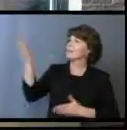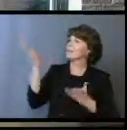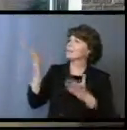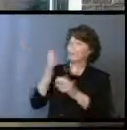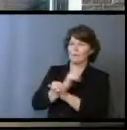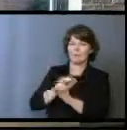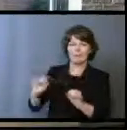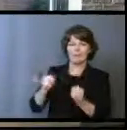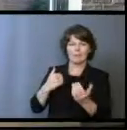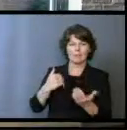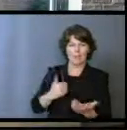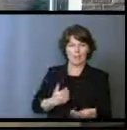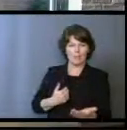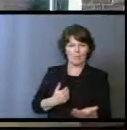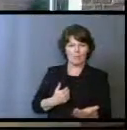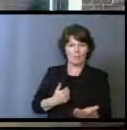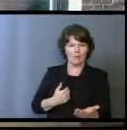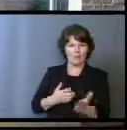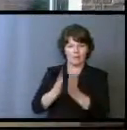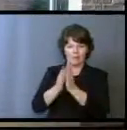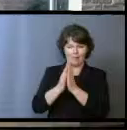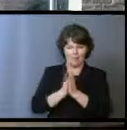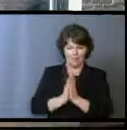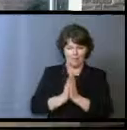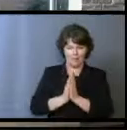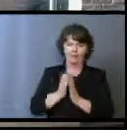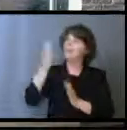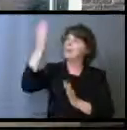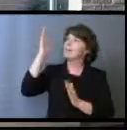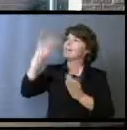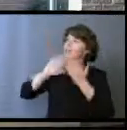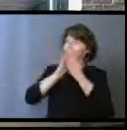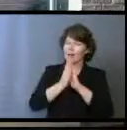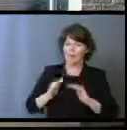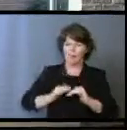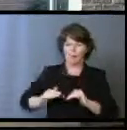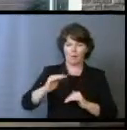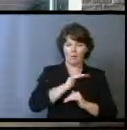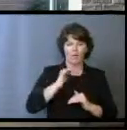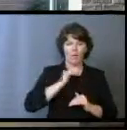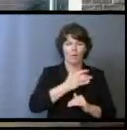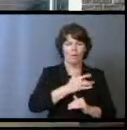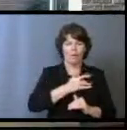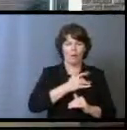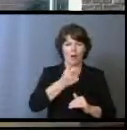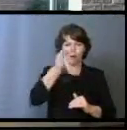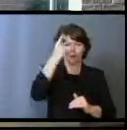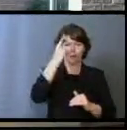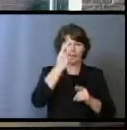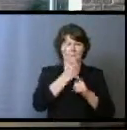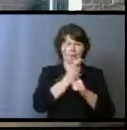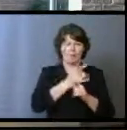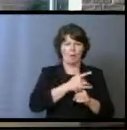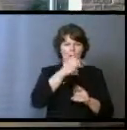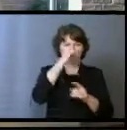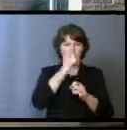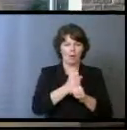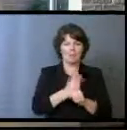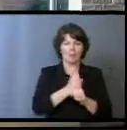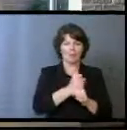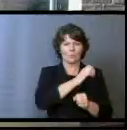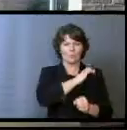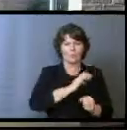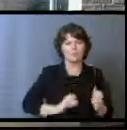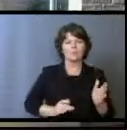me. Amen. The peace of God which passes all understanding, keep your hearts